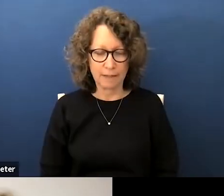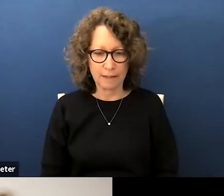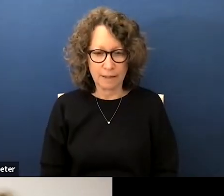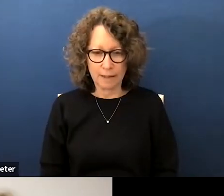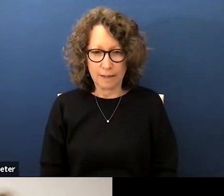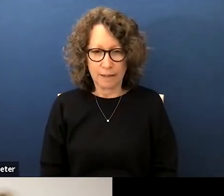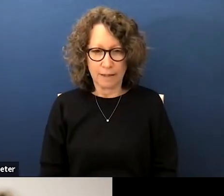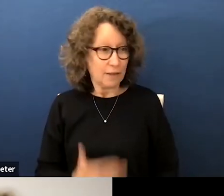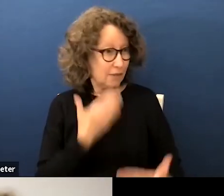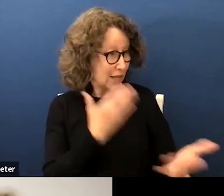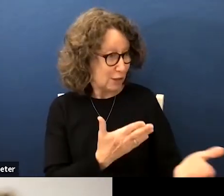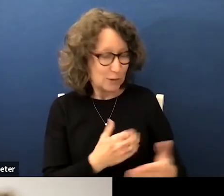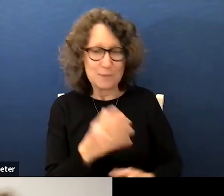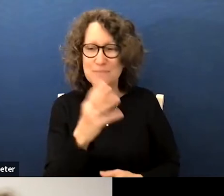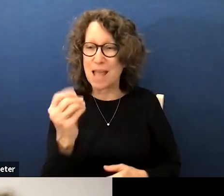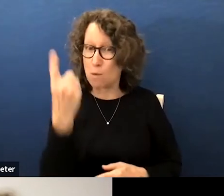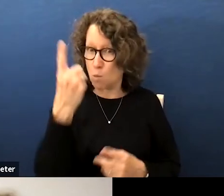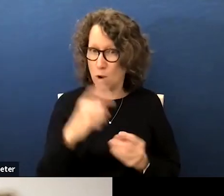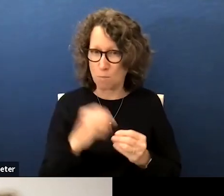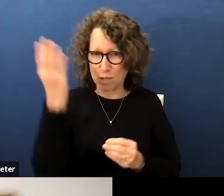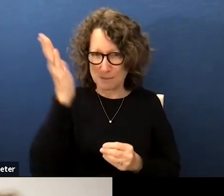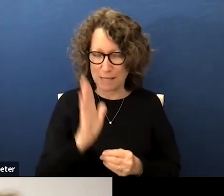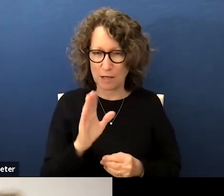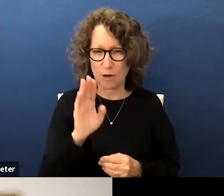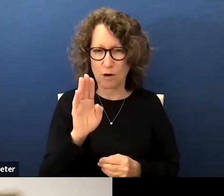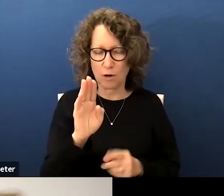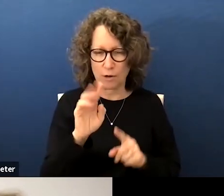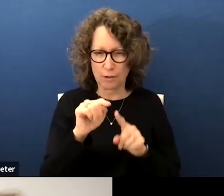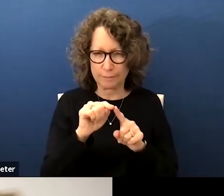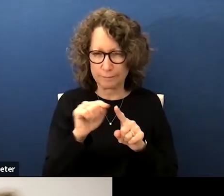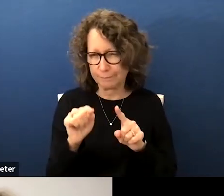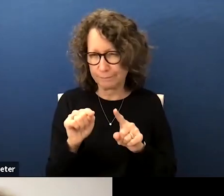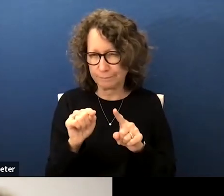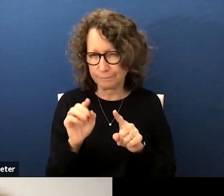thank you and we have one more speaker monie deweck